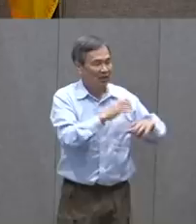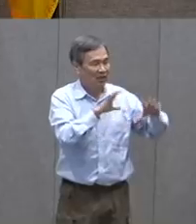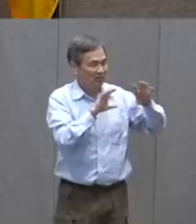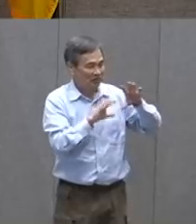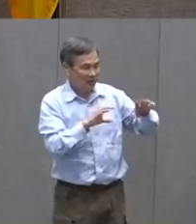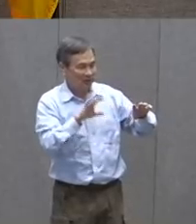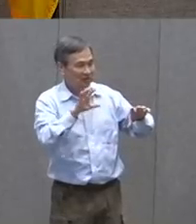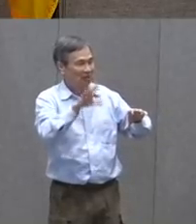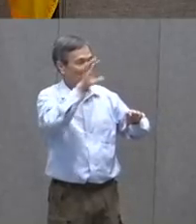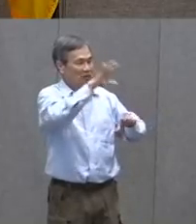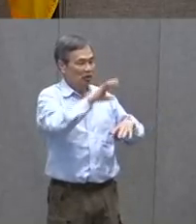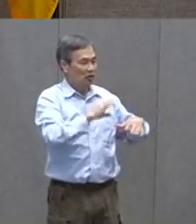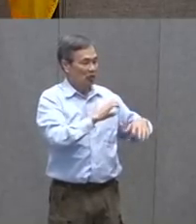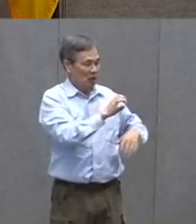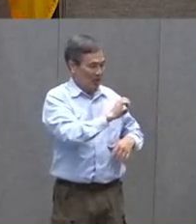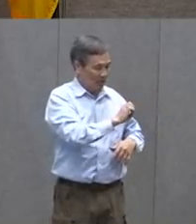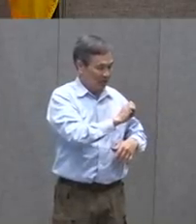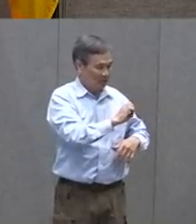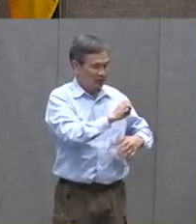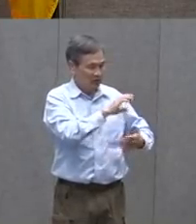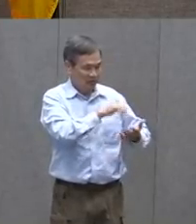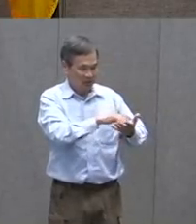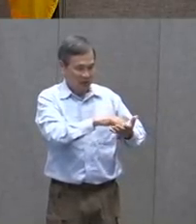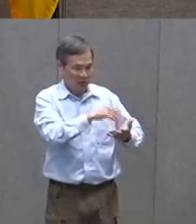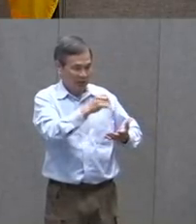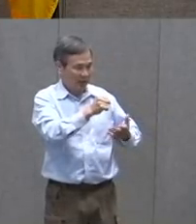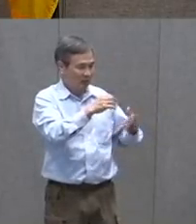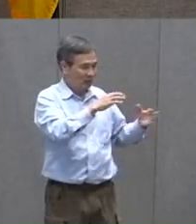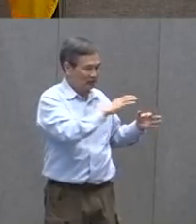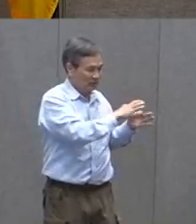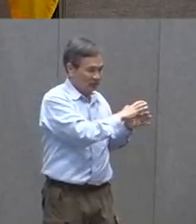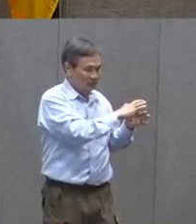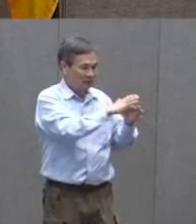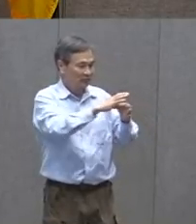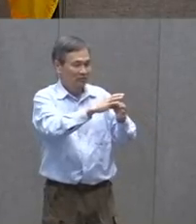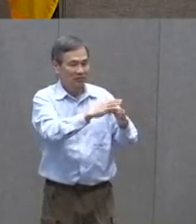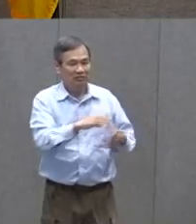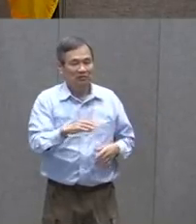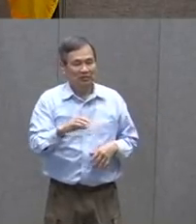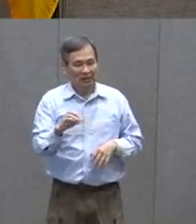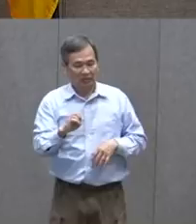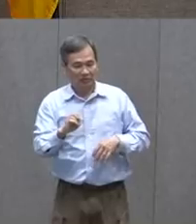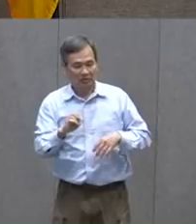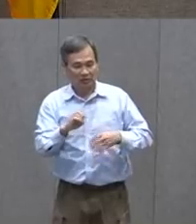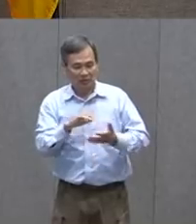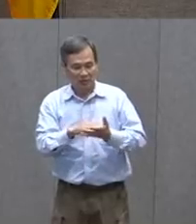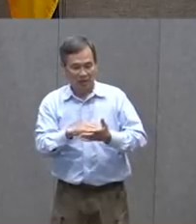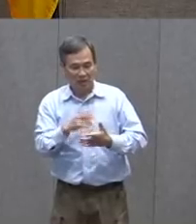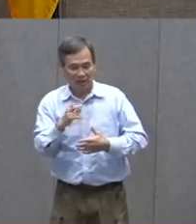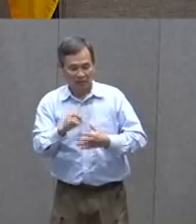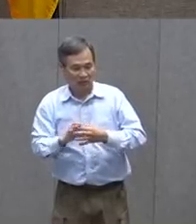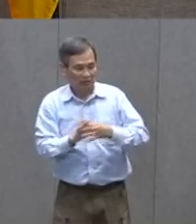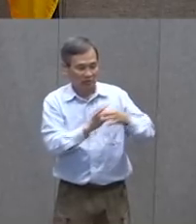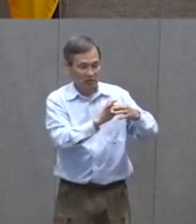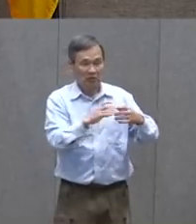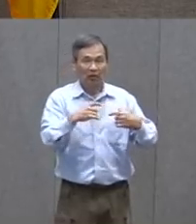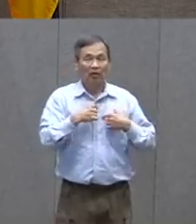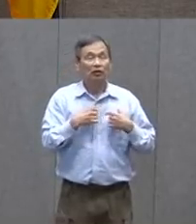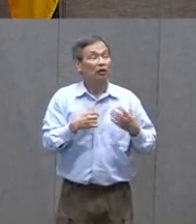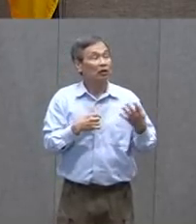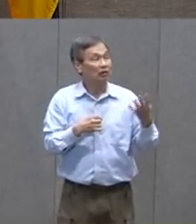from our elementaries to our middle to our high schools. And then we kind of try to tie all that together. So there's basically four of me